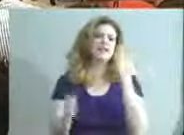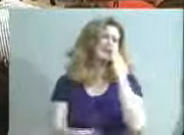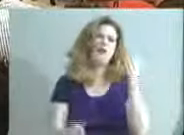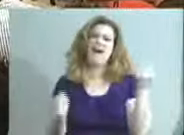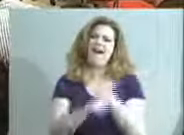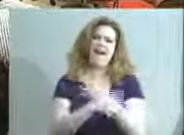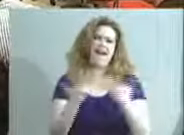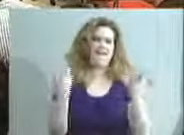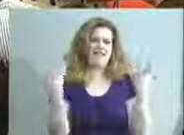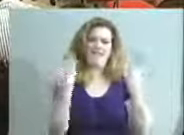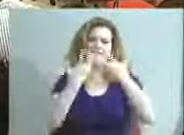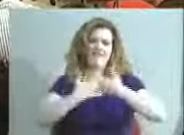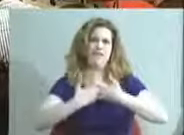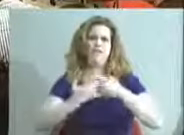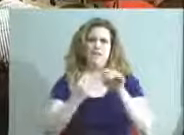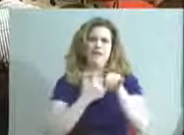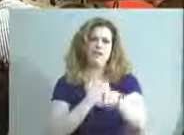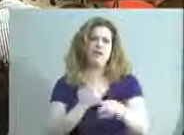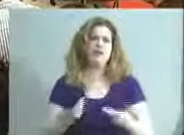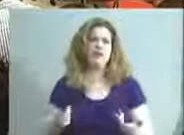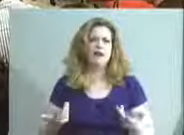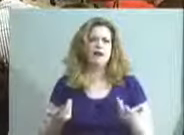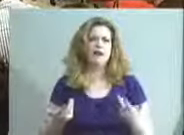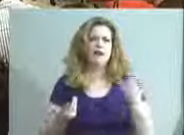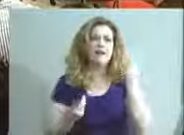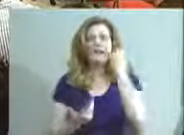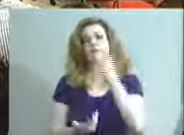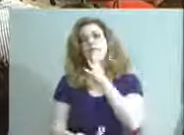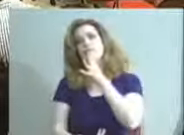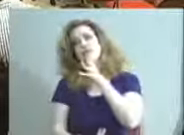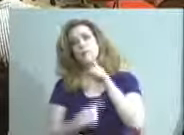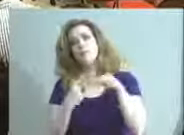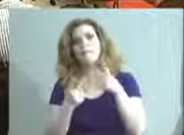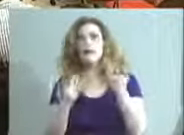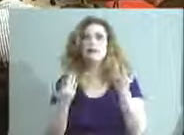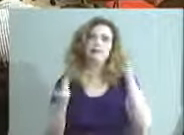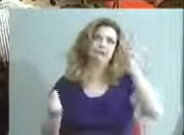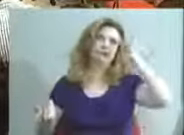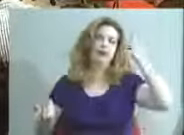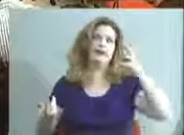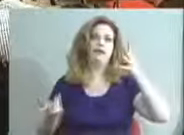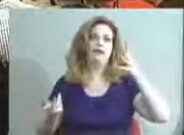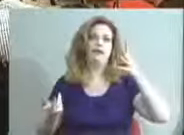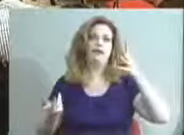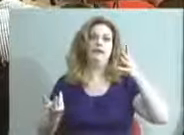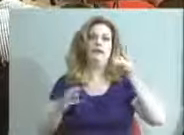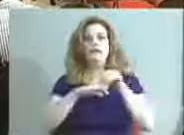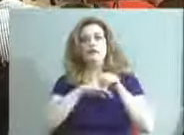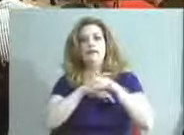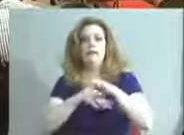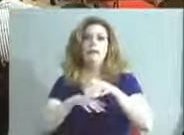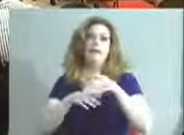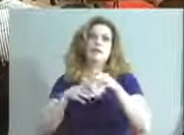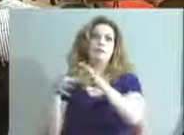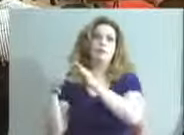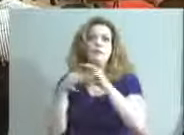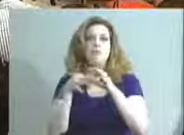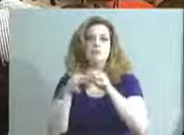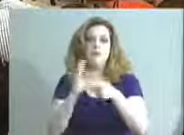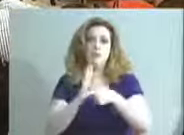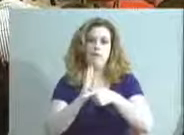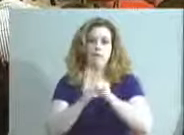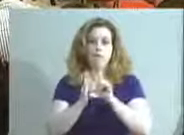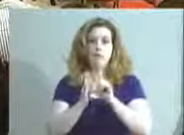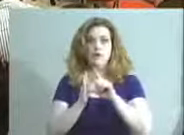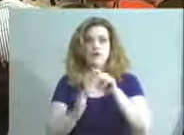everything can kind of fit within that, you know, whether we're talking about, like, the deliverables from the Magnet School Review, it can